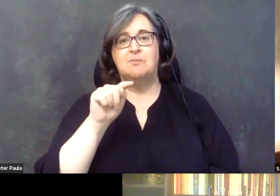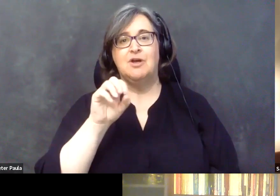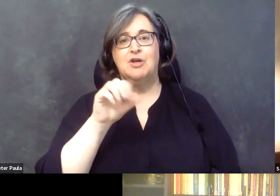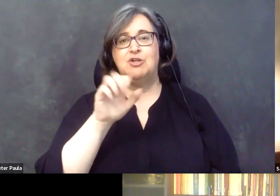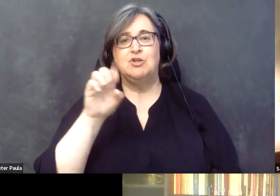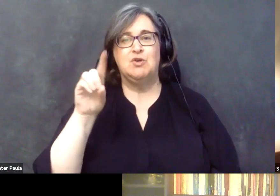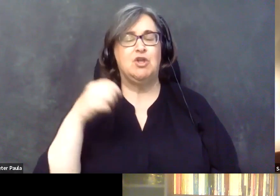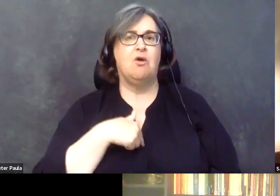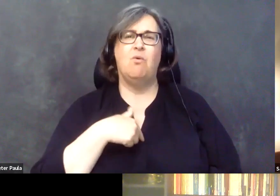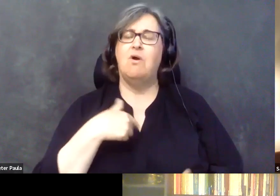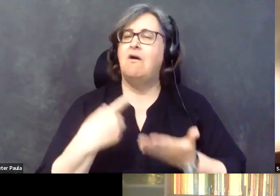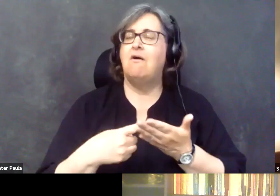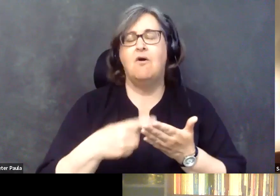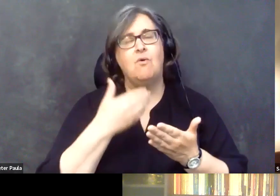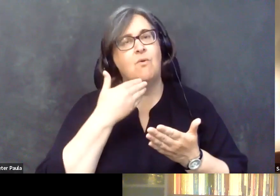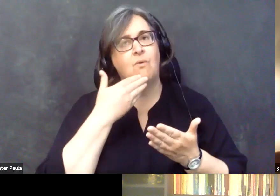all of the various